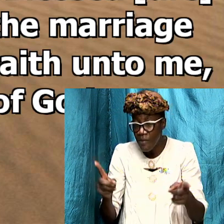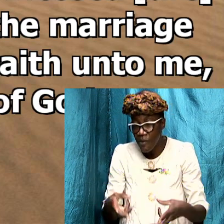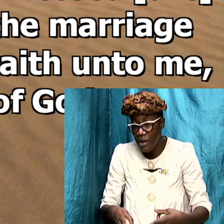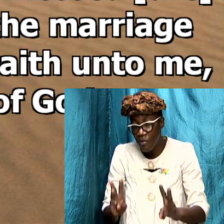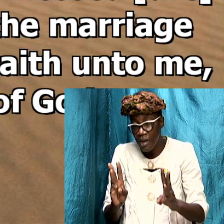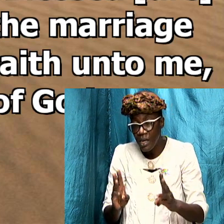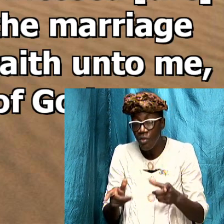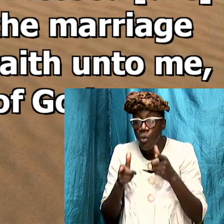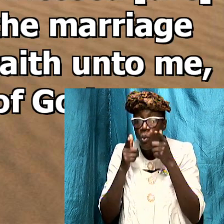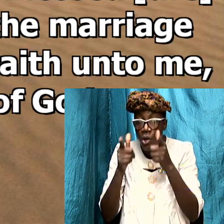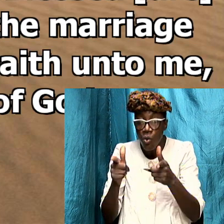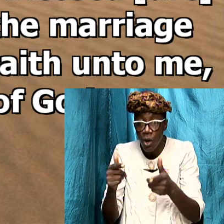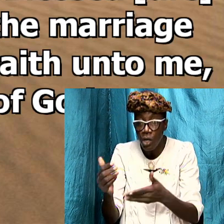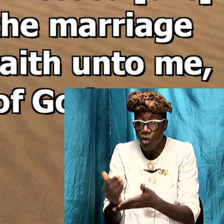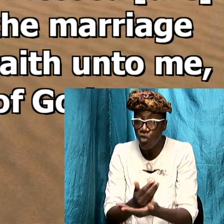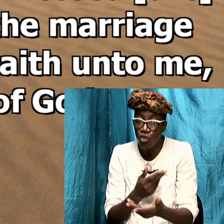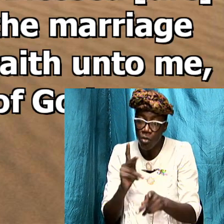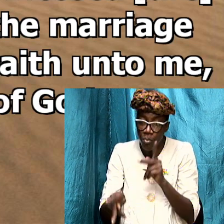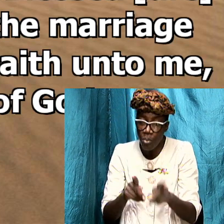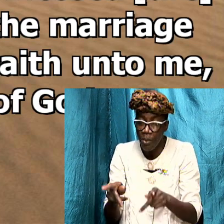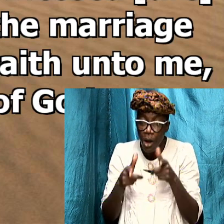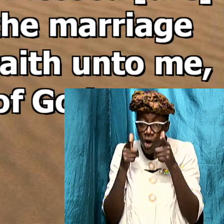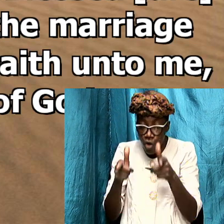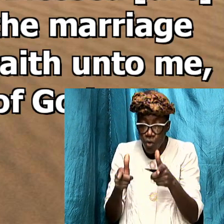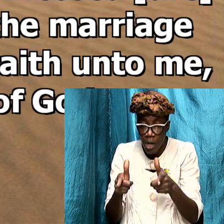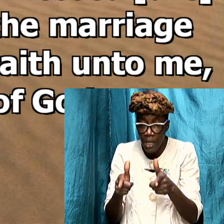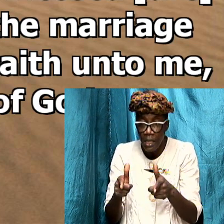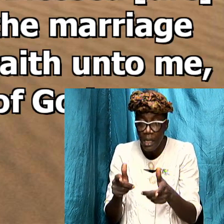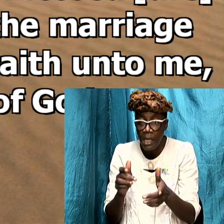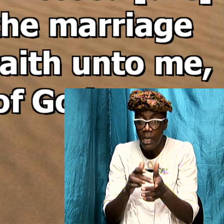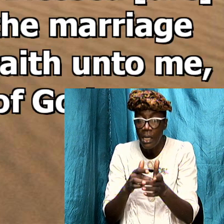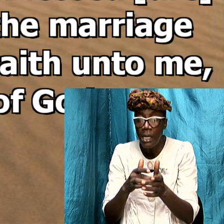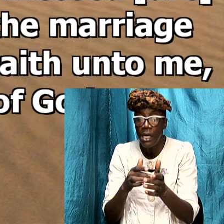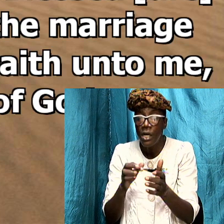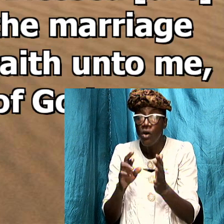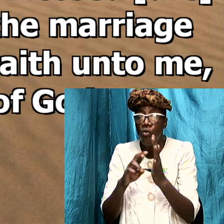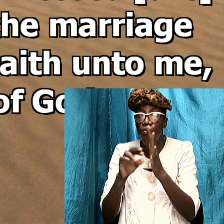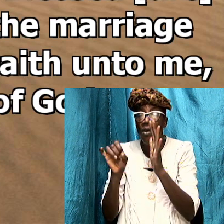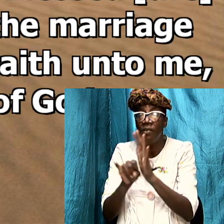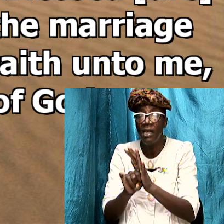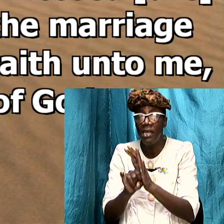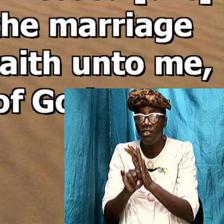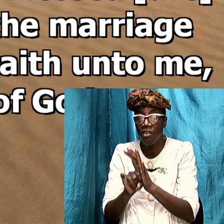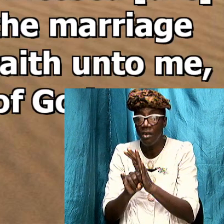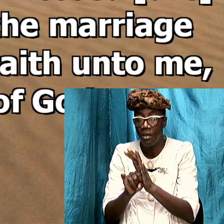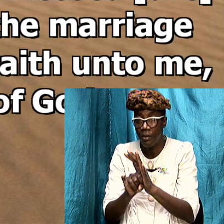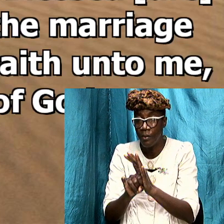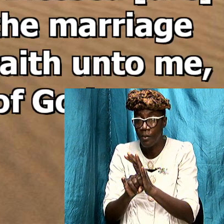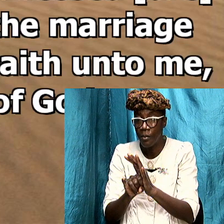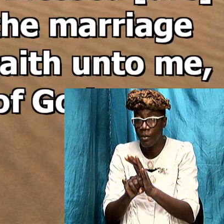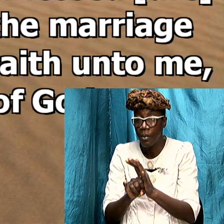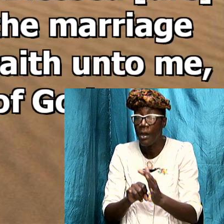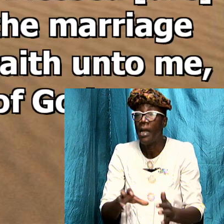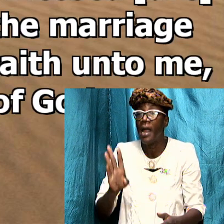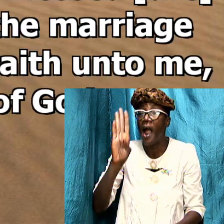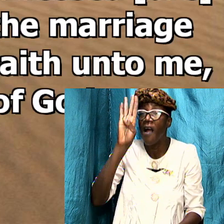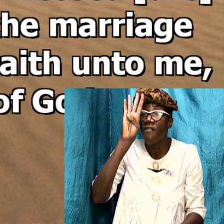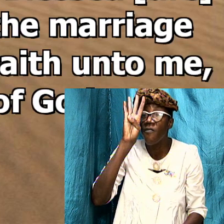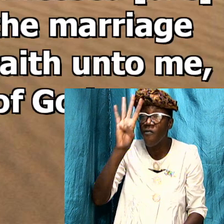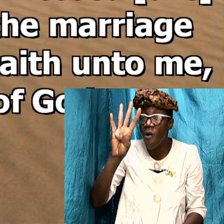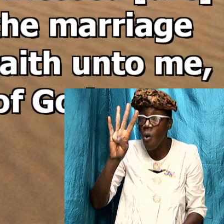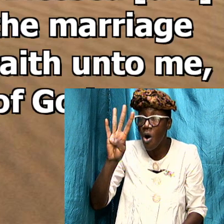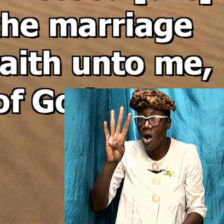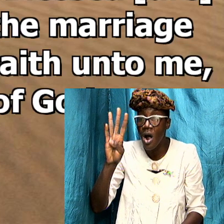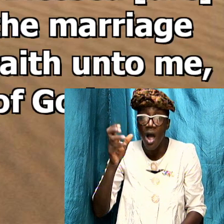that look at the book of revelation believe and what they think and there are four main views in terms of how